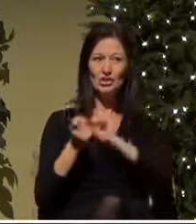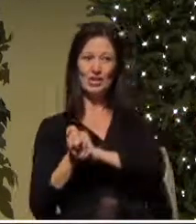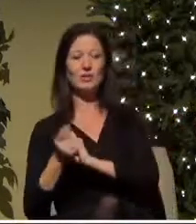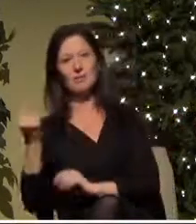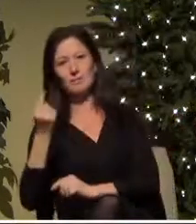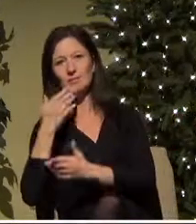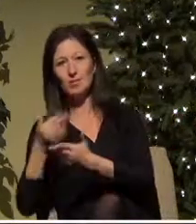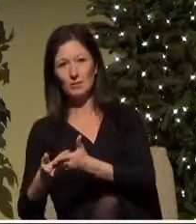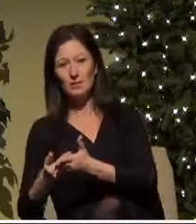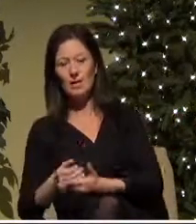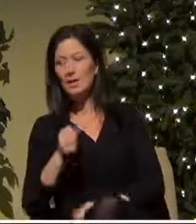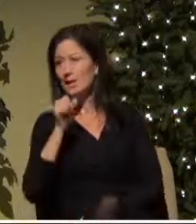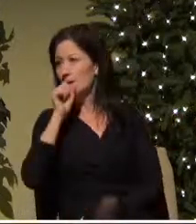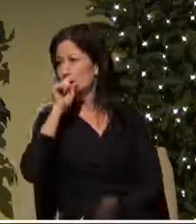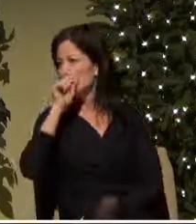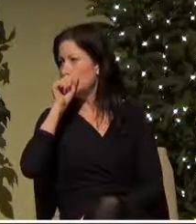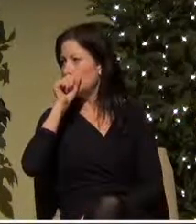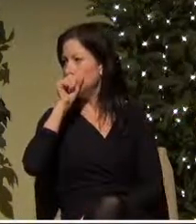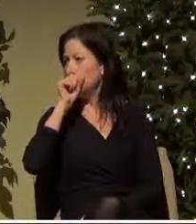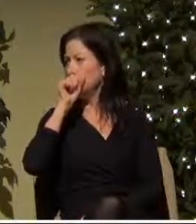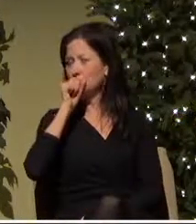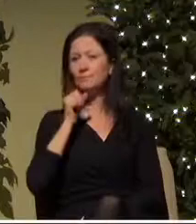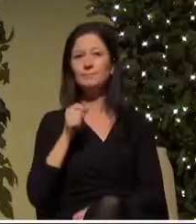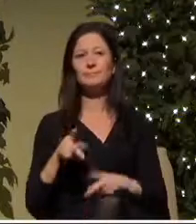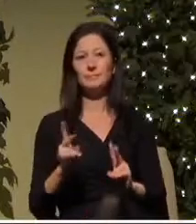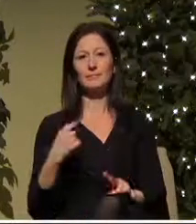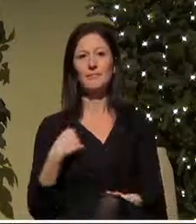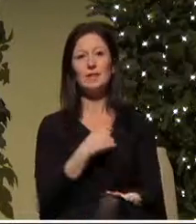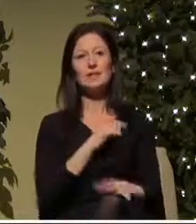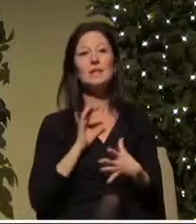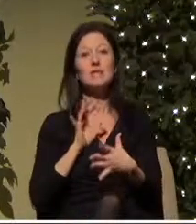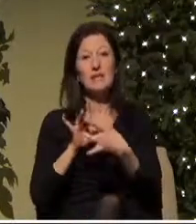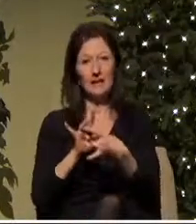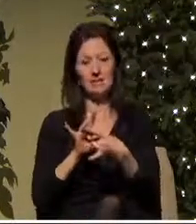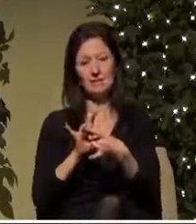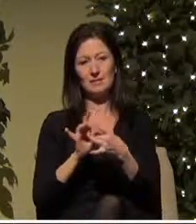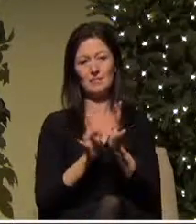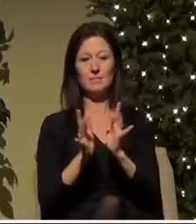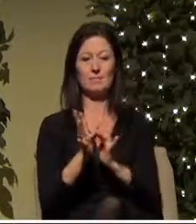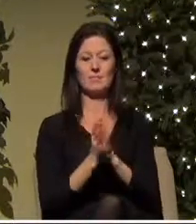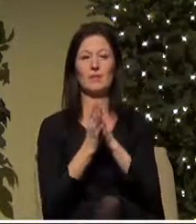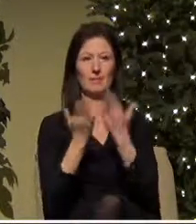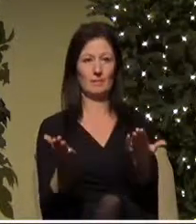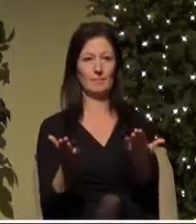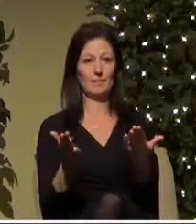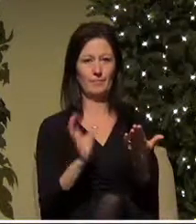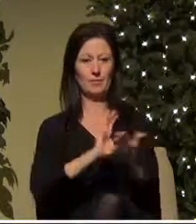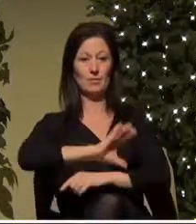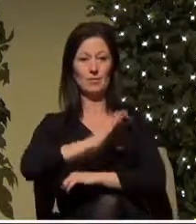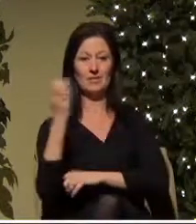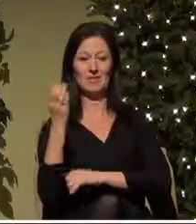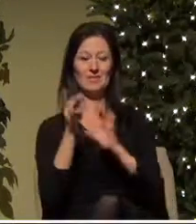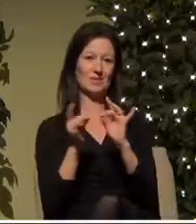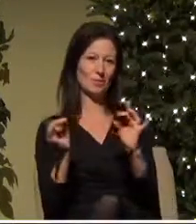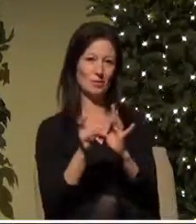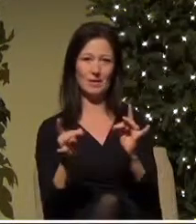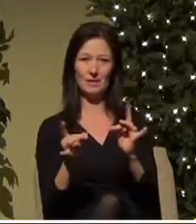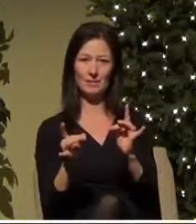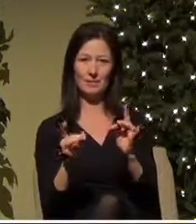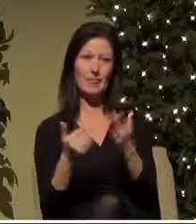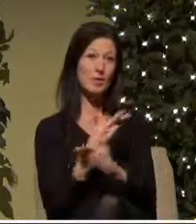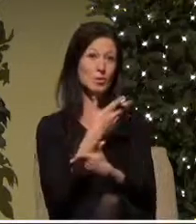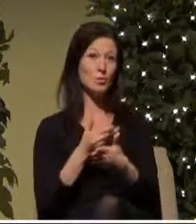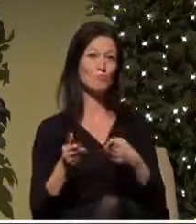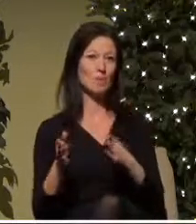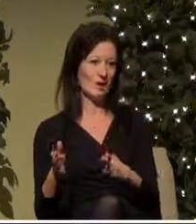it's going to allow us to connect with the word of God with the scriptures with the Christmas story in a new way so that